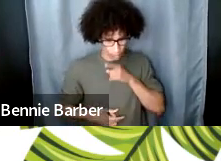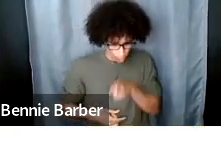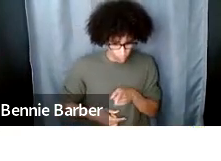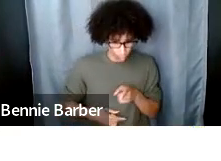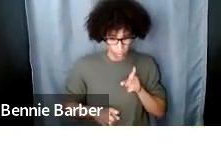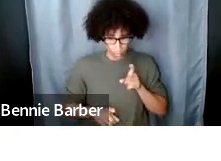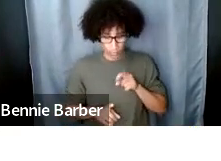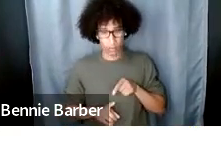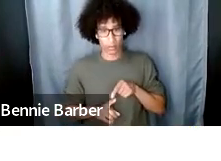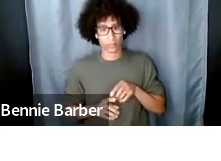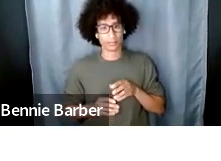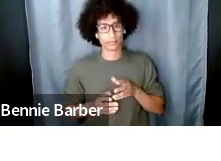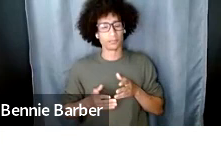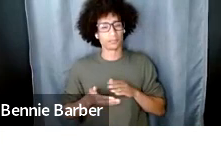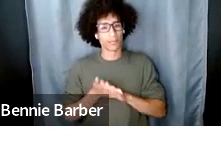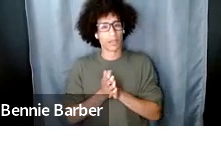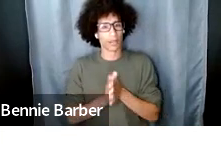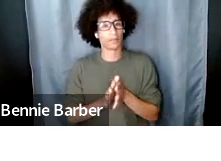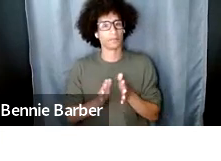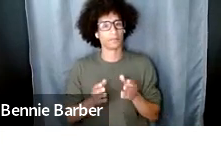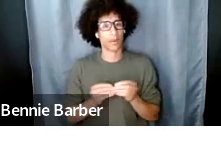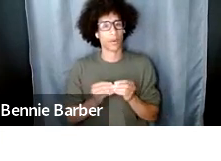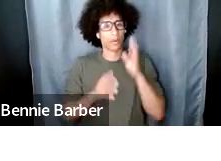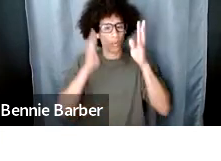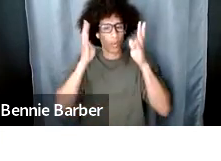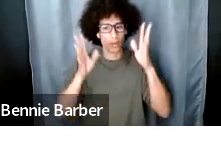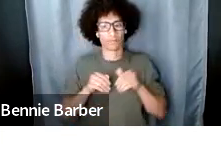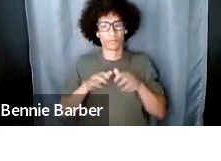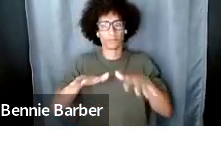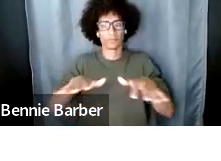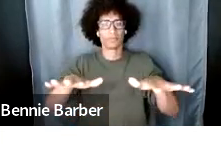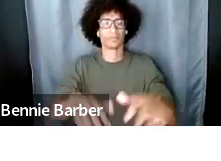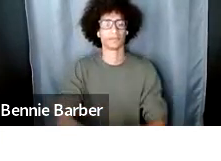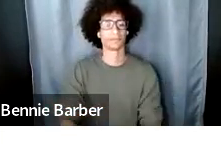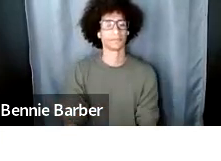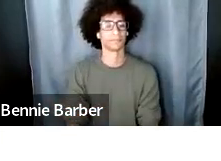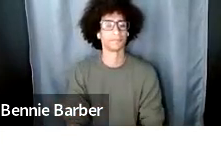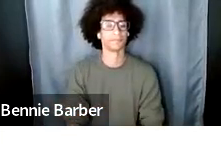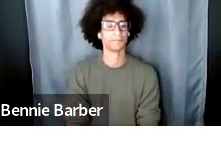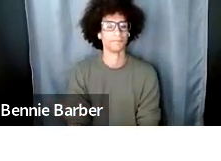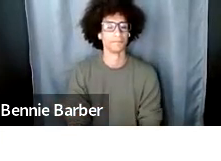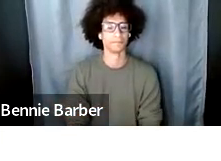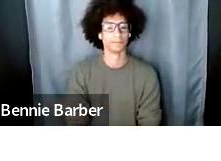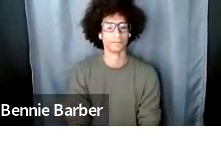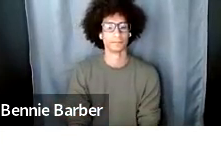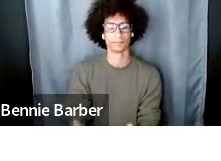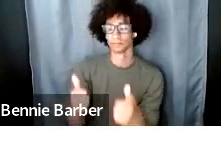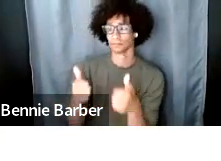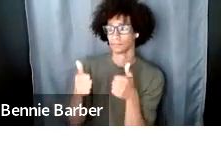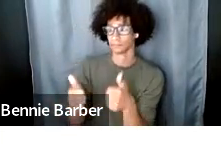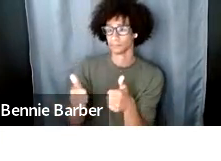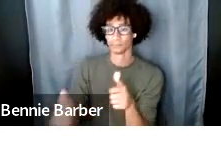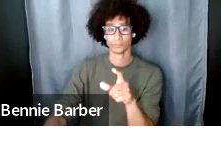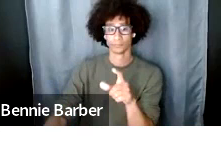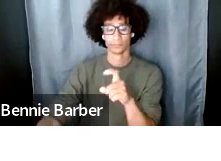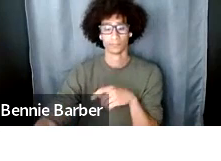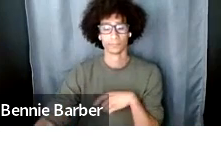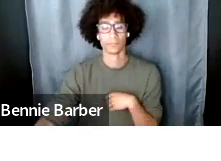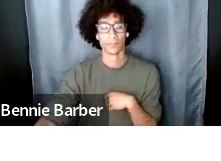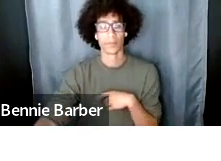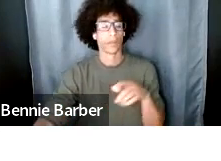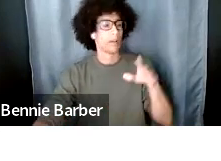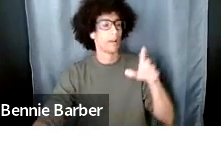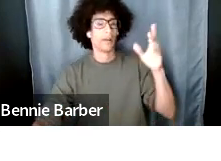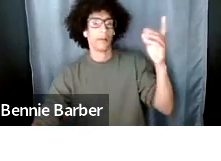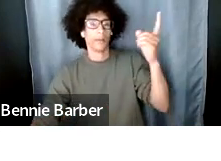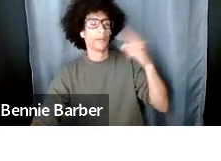action all right so let's start with yourself yes just to let you know we are not seeing you we're only seeing the powerpoint